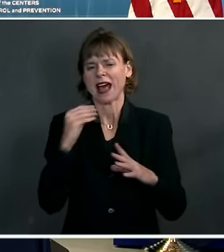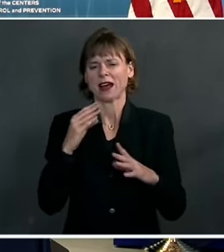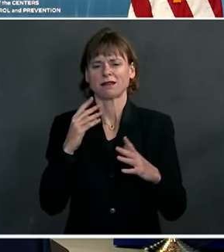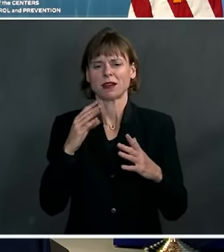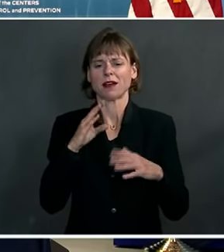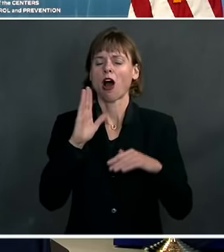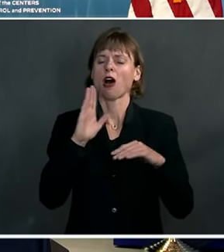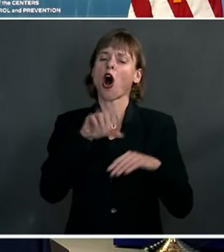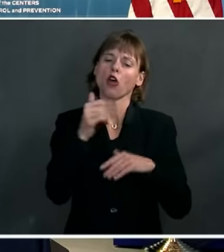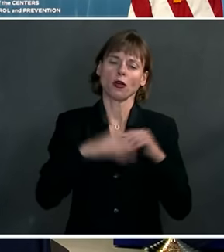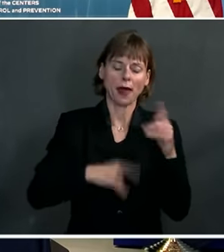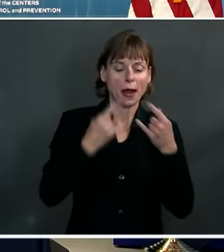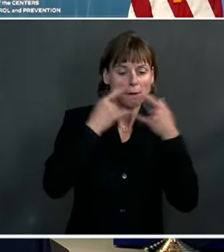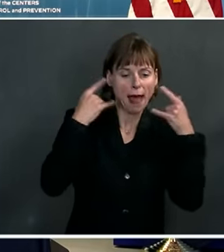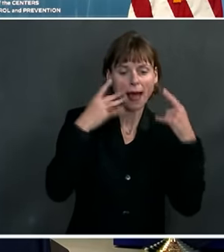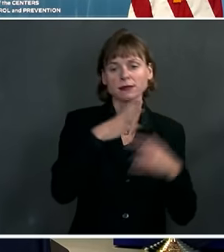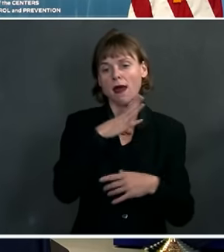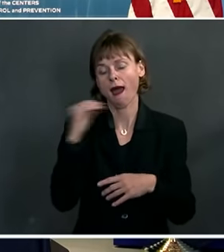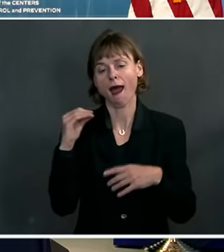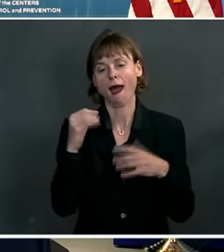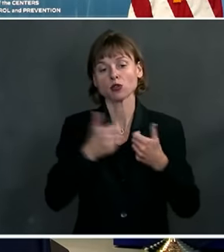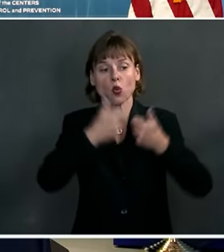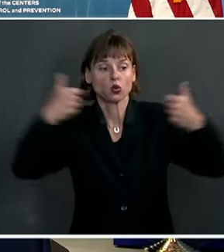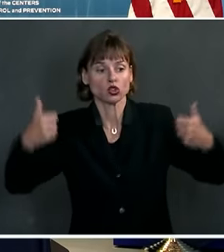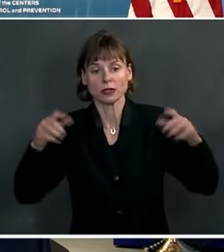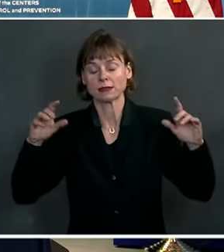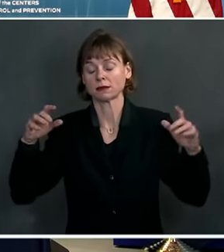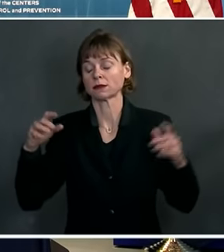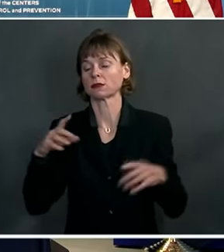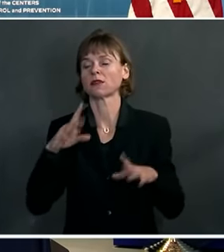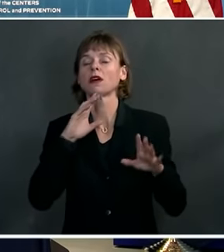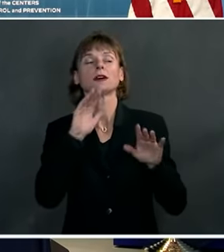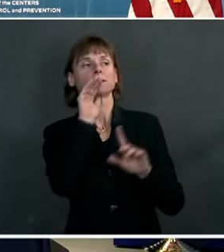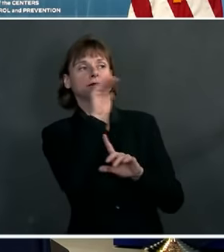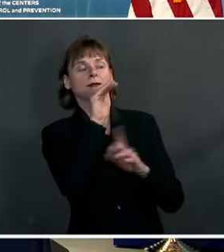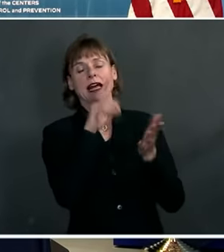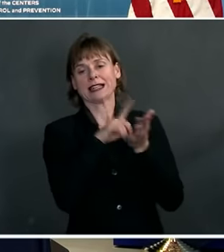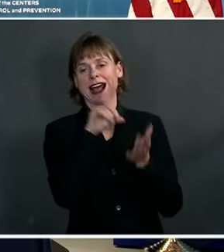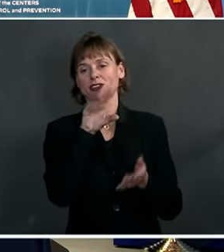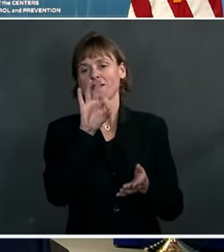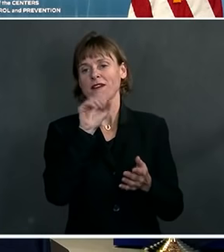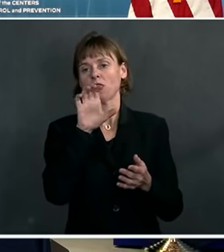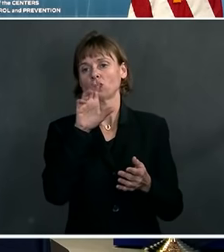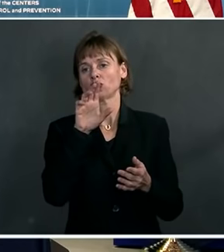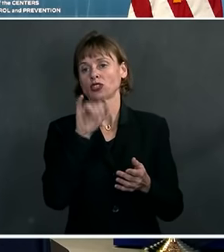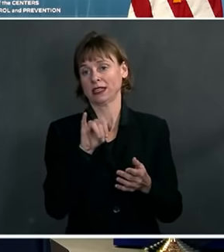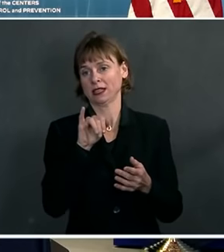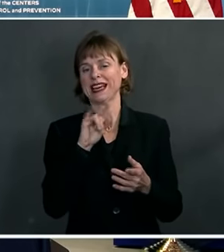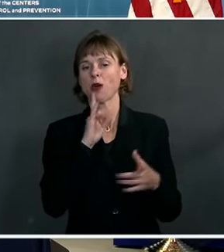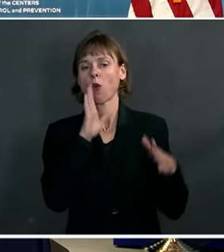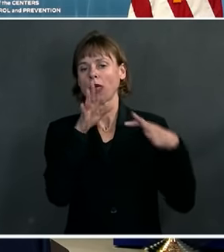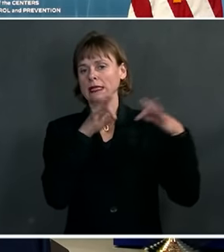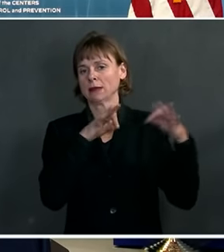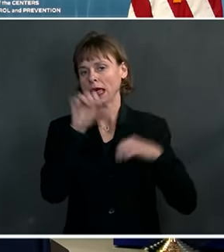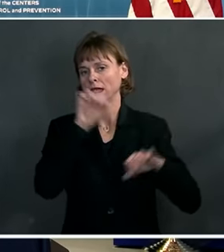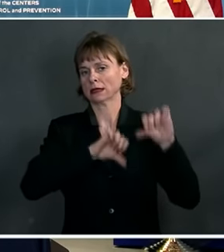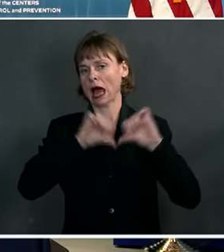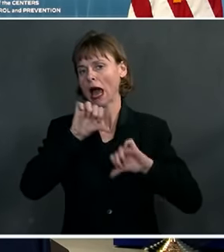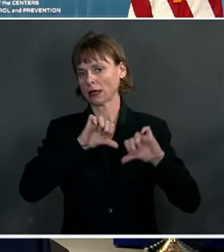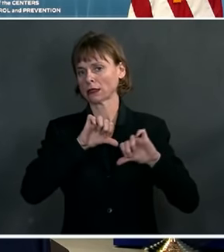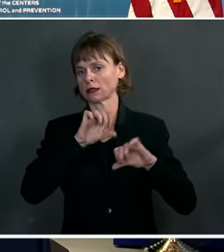Well, let me turn first to Dr. Fauci to talk about the science behind these variants and what